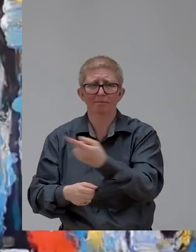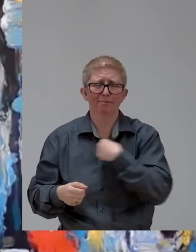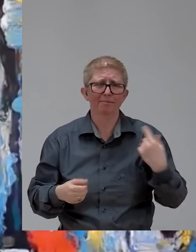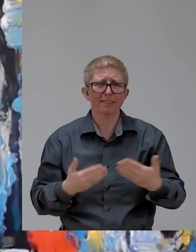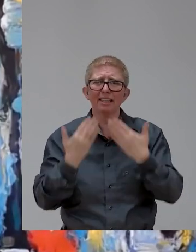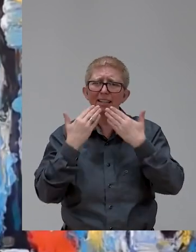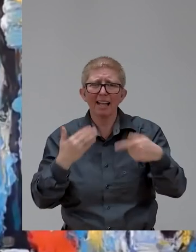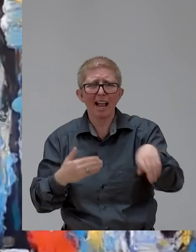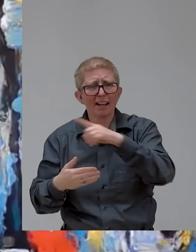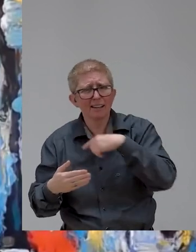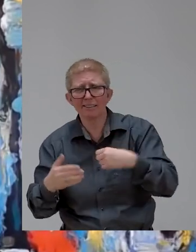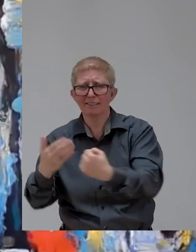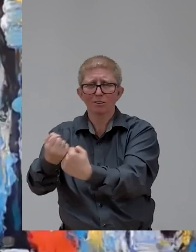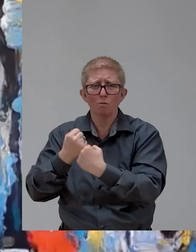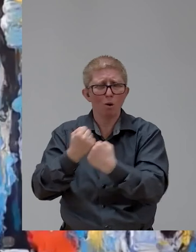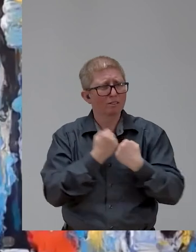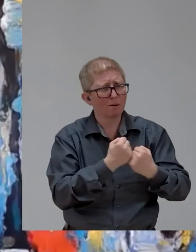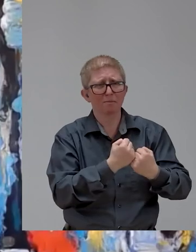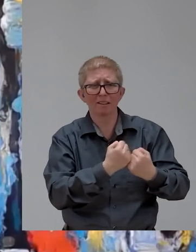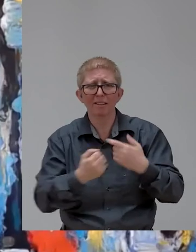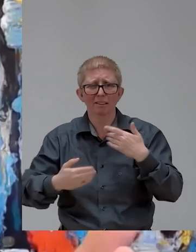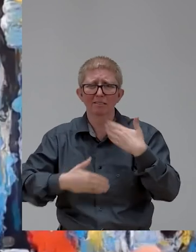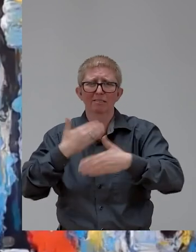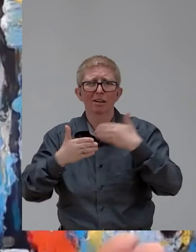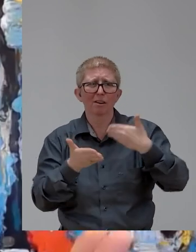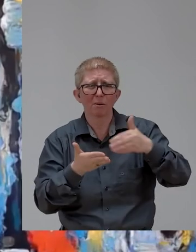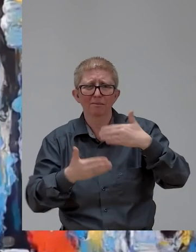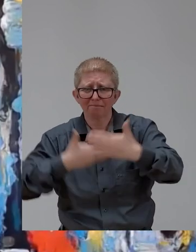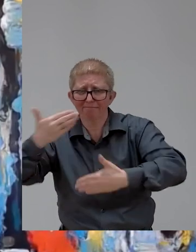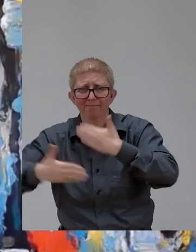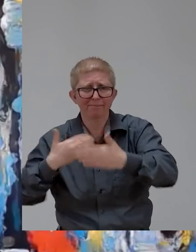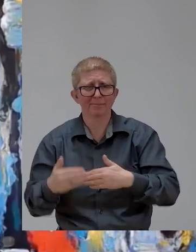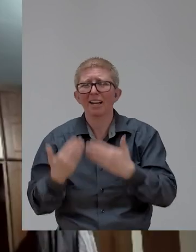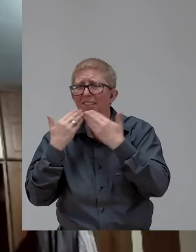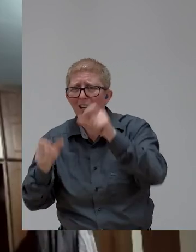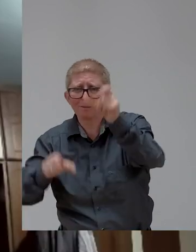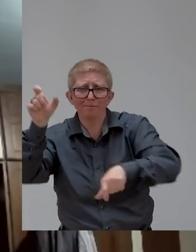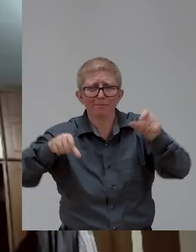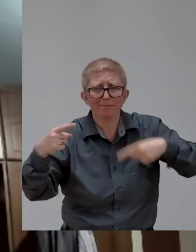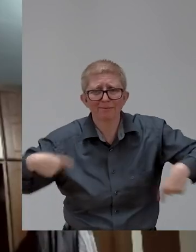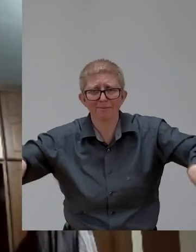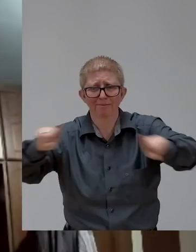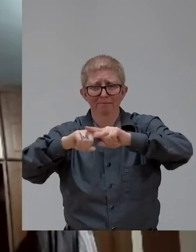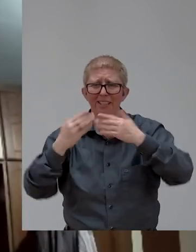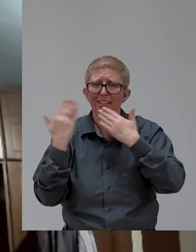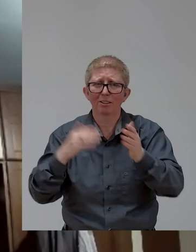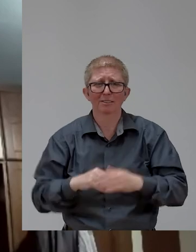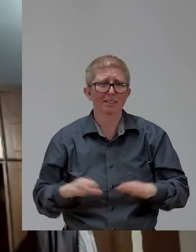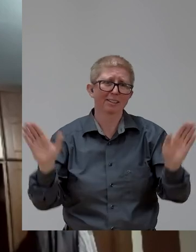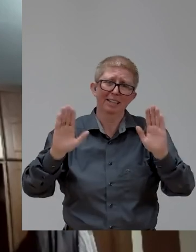move this dream forward. Thank you very much, guys. And again, thank you for your project. Thank you very much, guys.